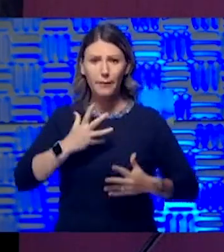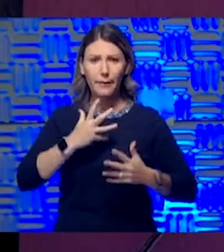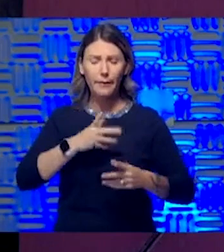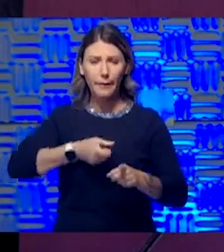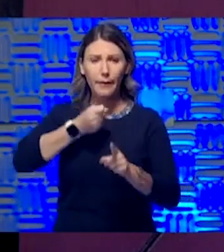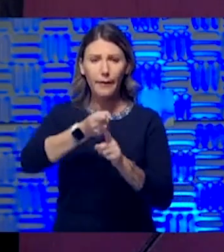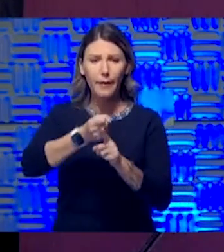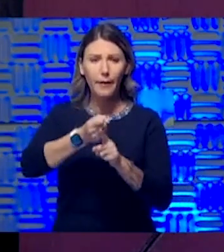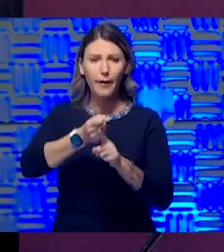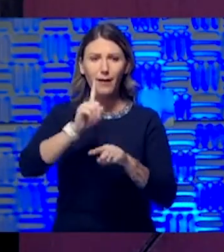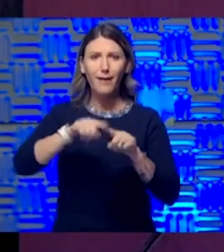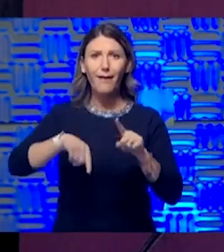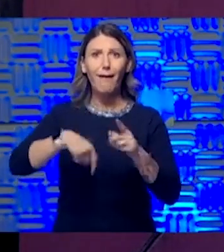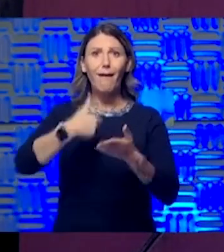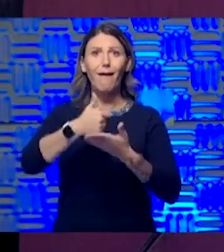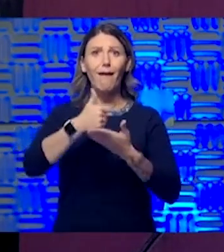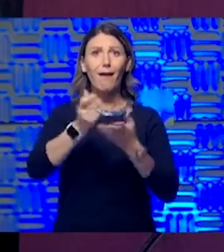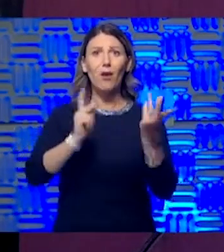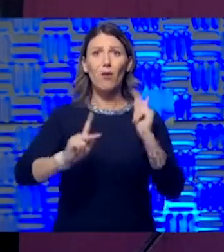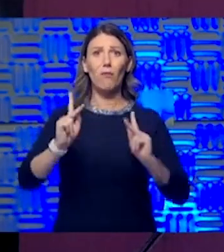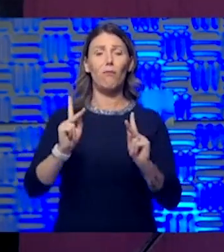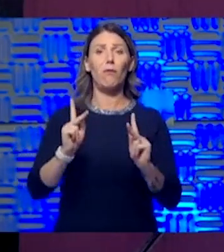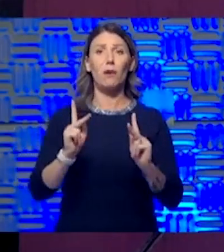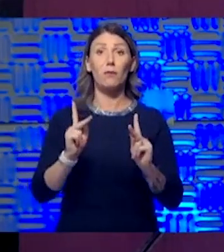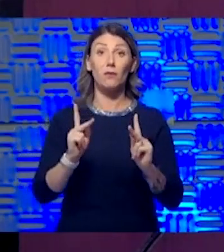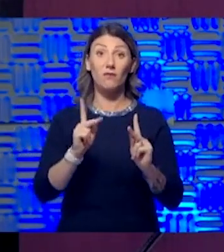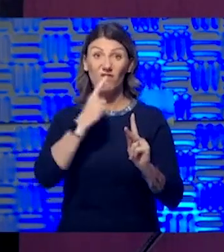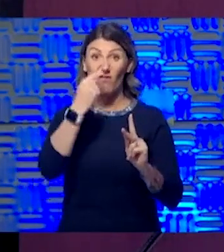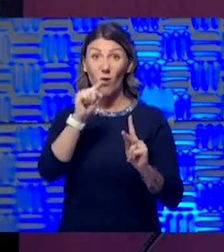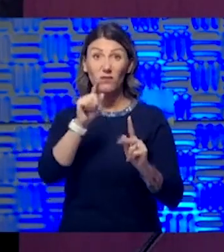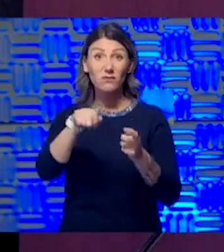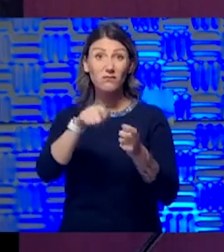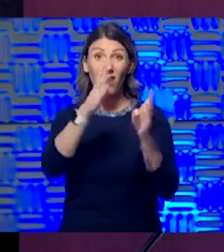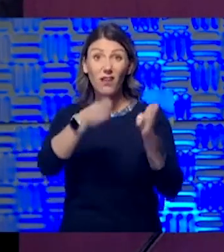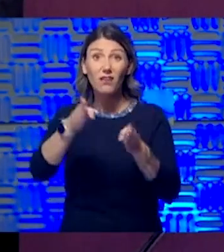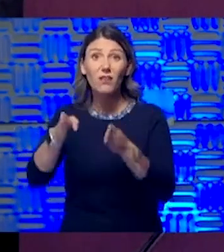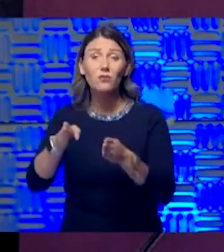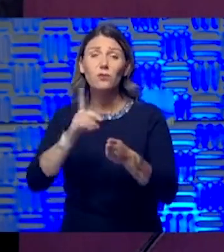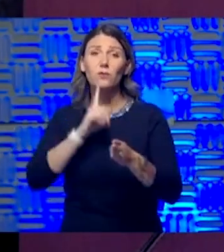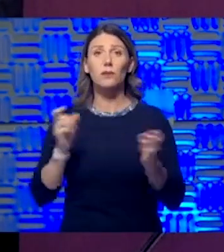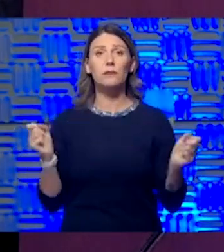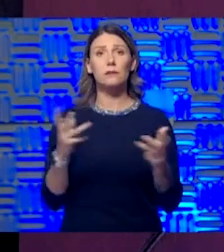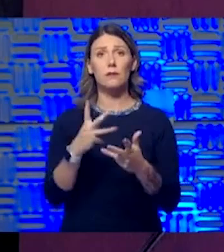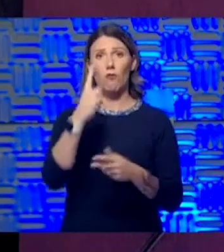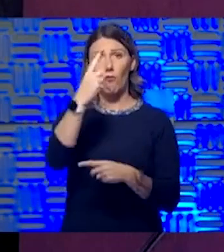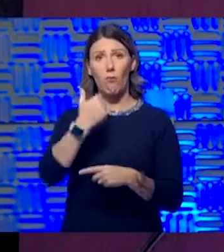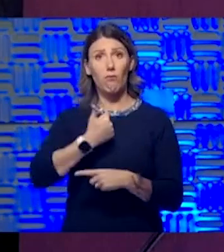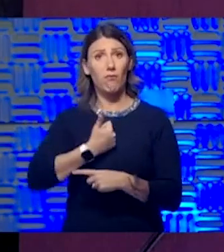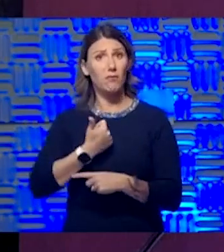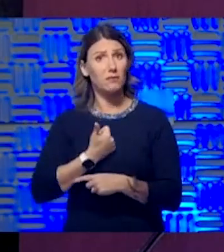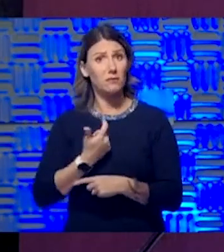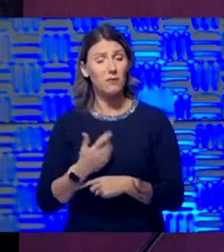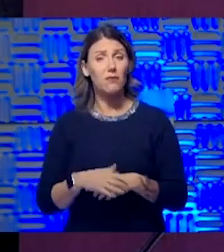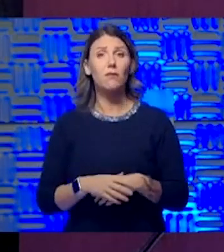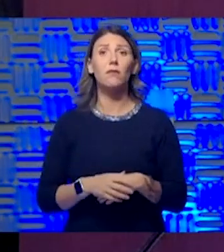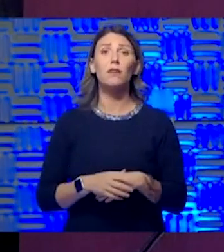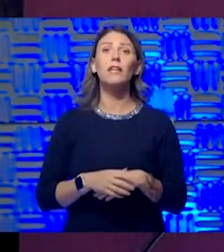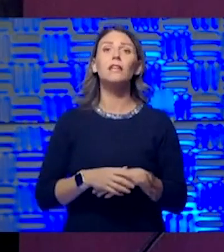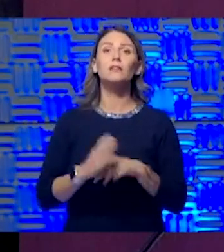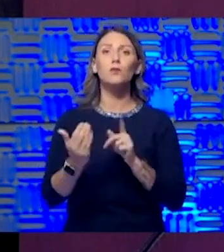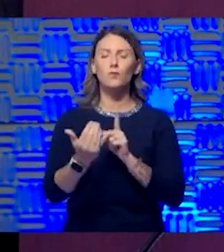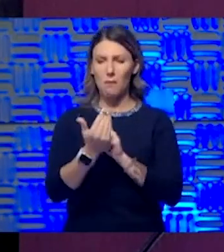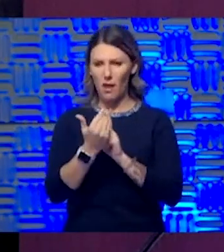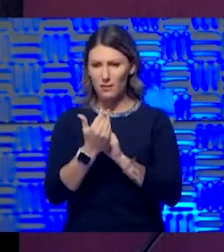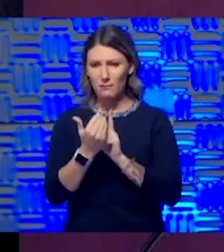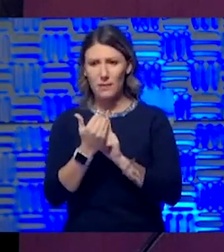helplessness for an individual is, you know, really, really kind of chilling to me. I think it's a, it's, it's, it's, just is a reminder